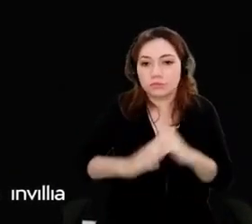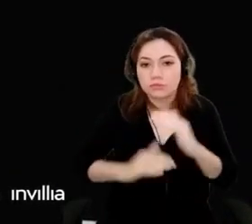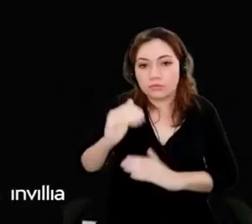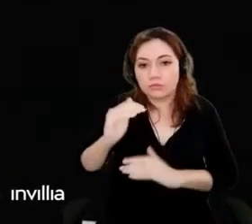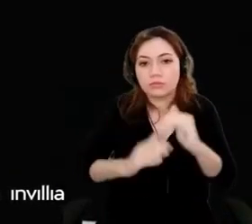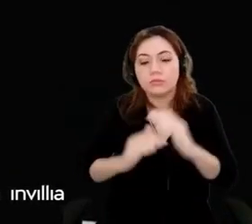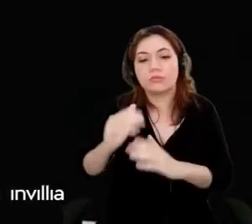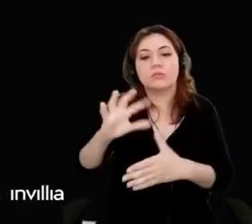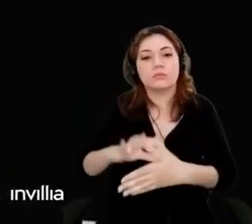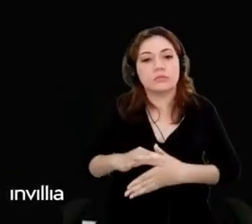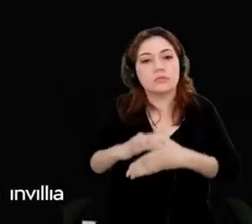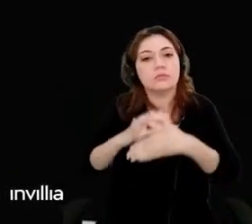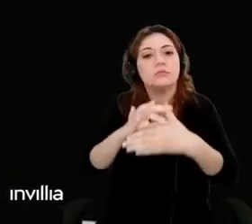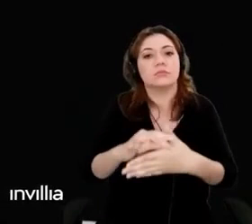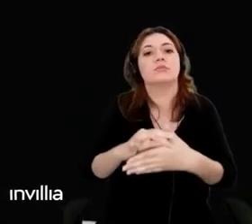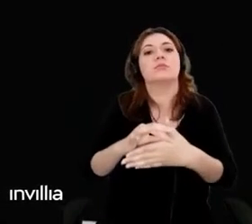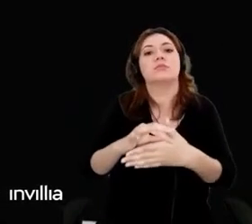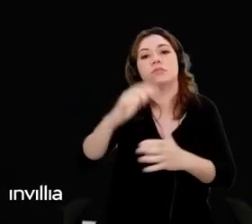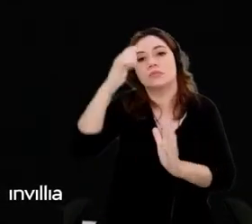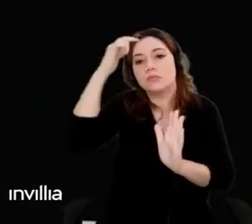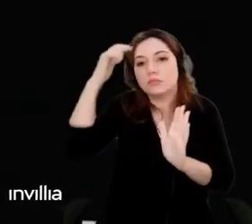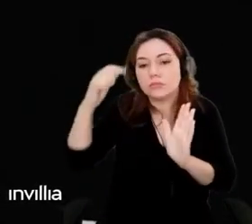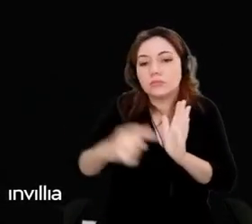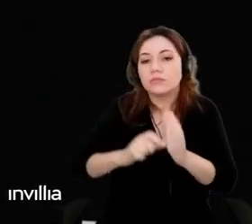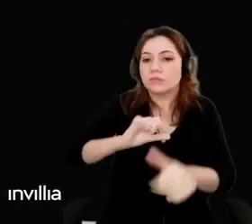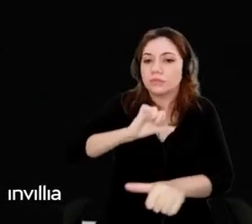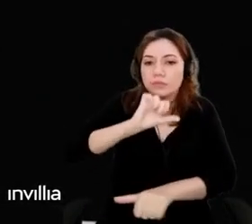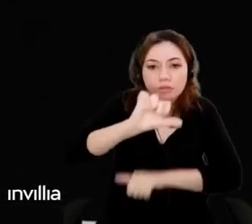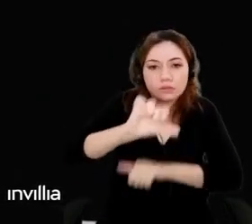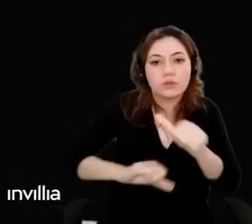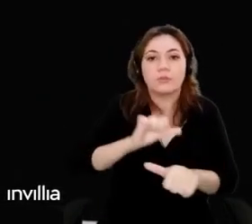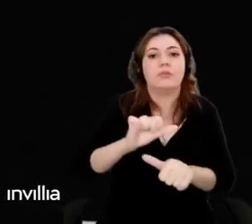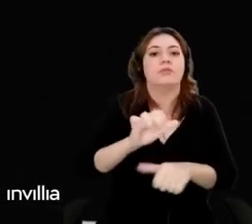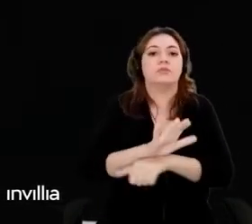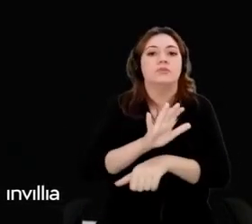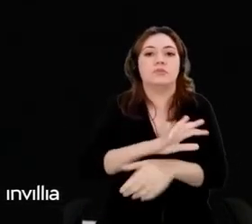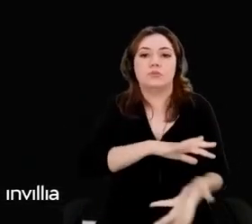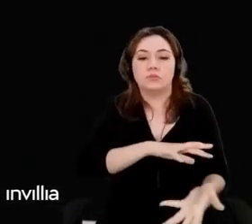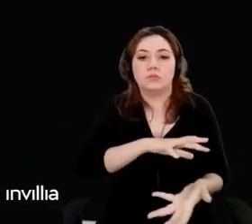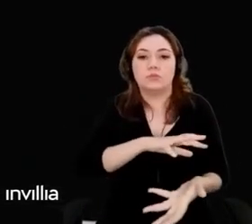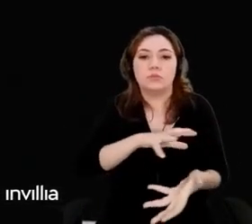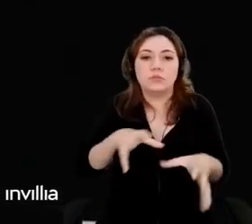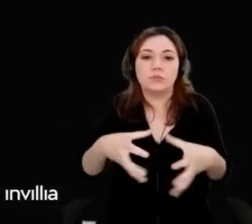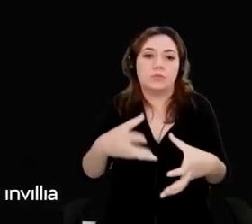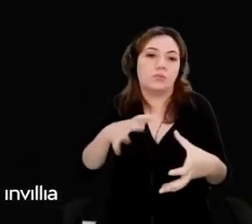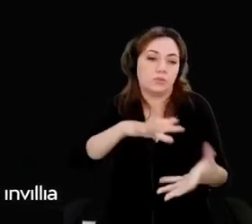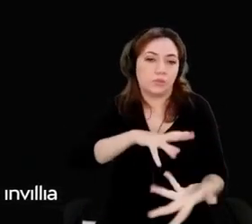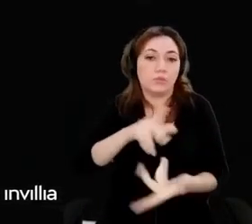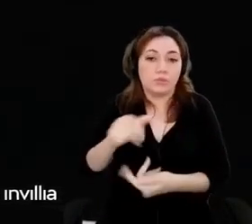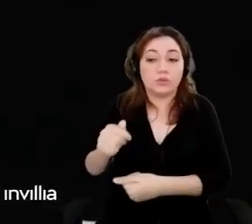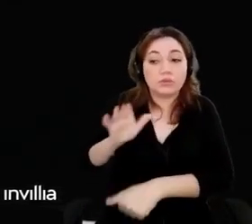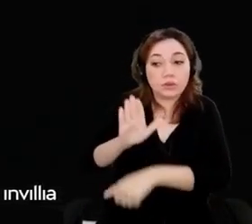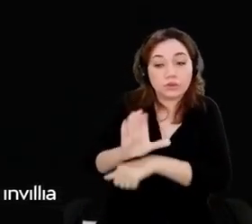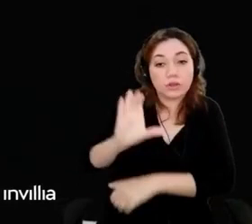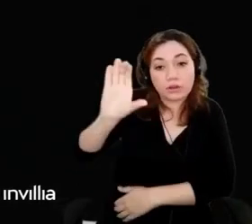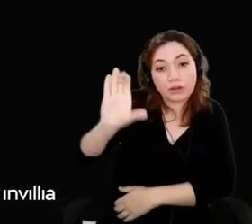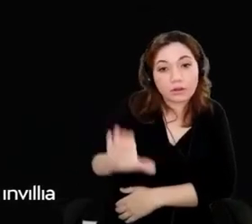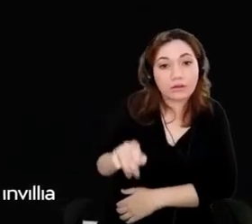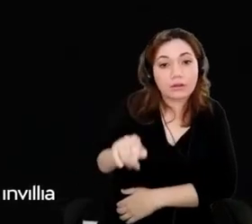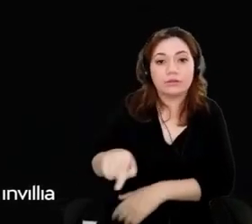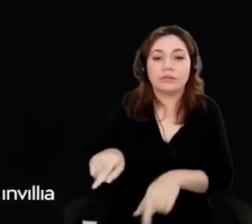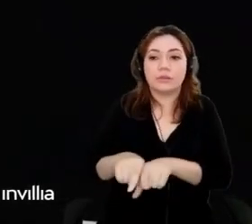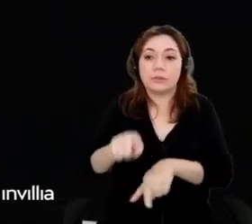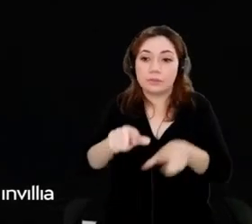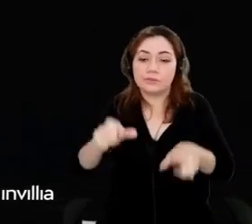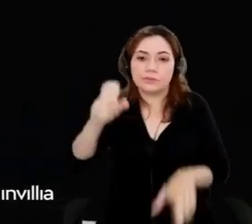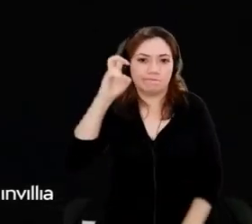services group in the world. Helping our customers and our talents to thrive